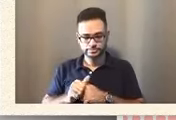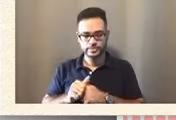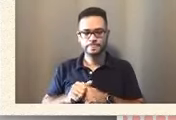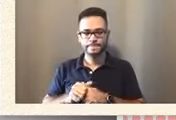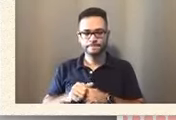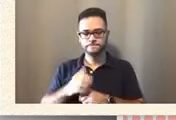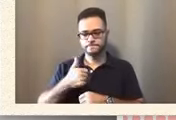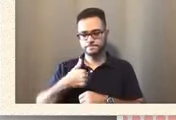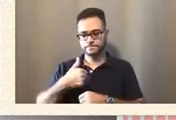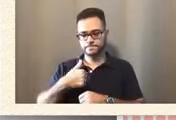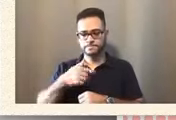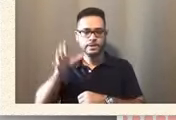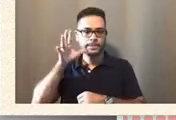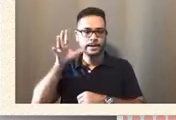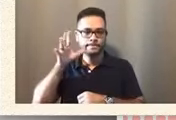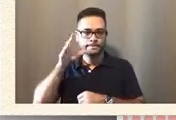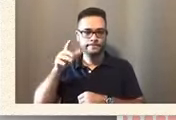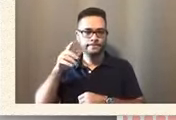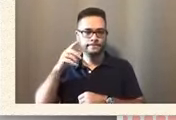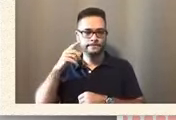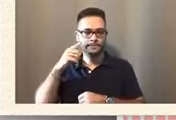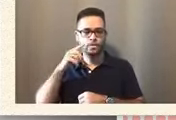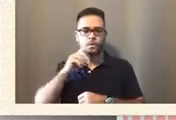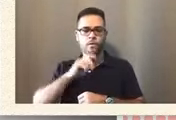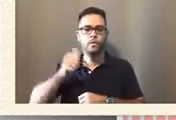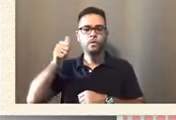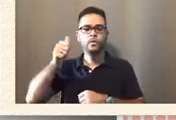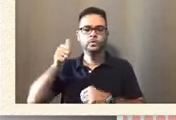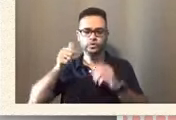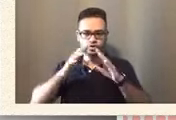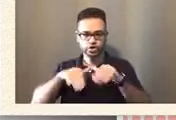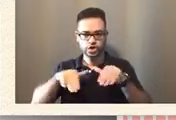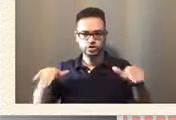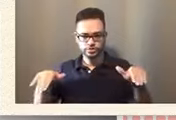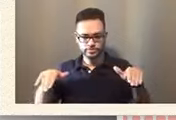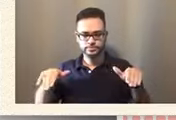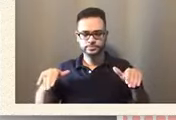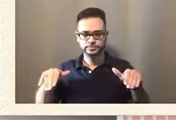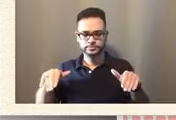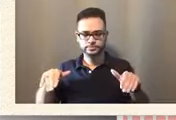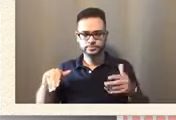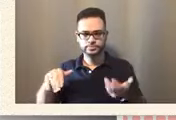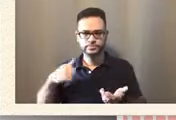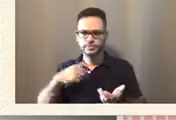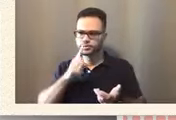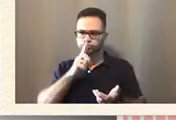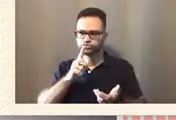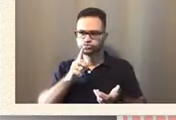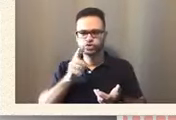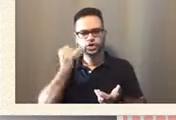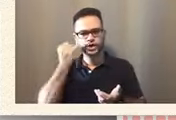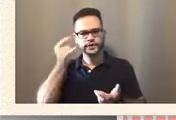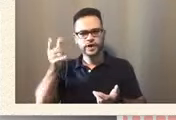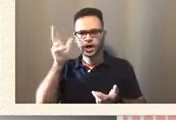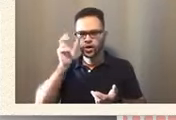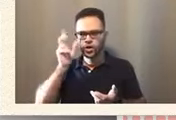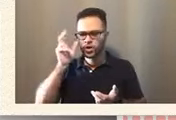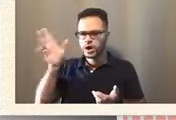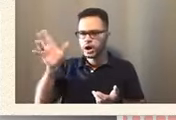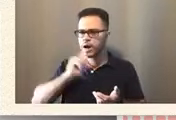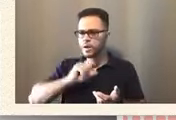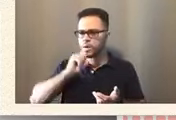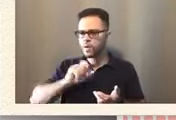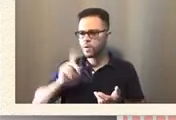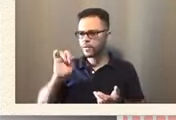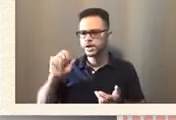older child. I'm not sure if I heard what's the age of Kirstie's son.